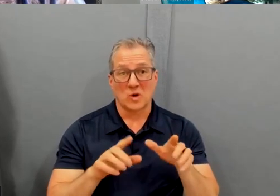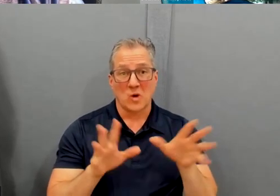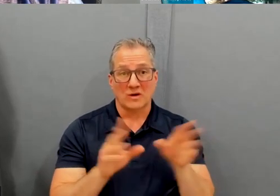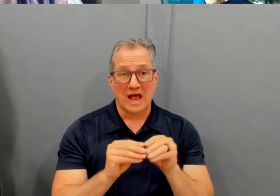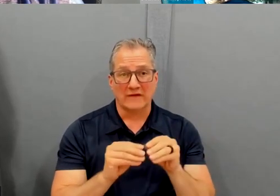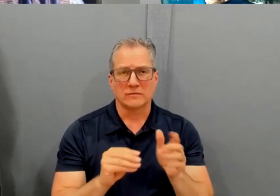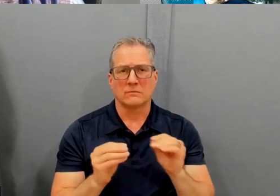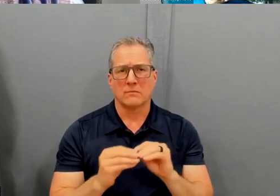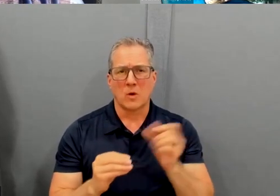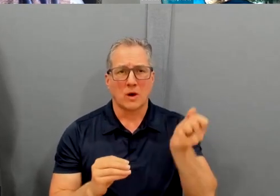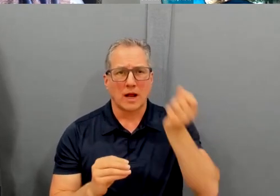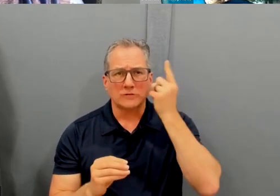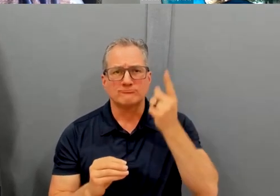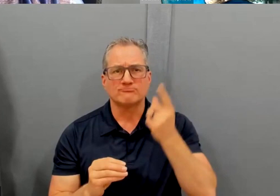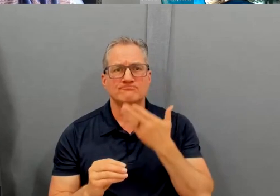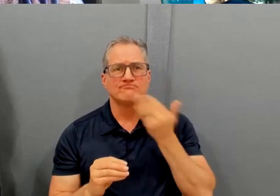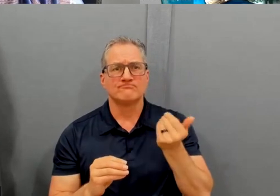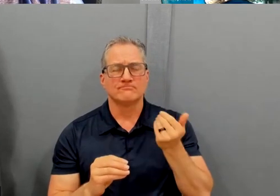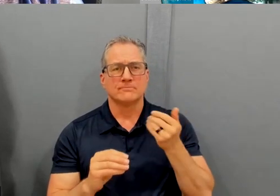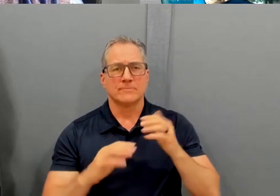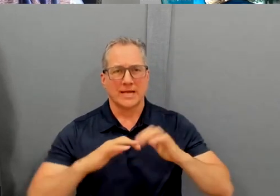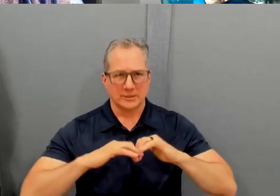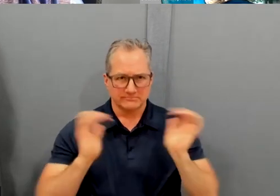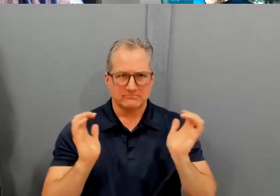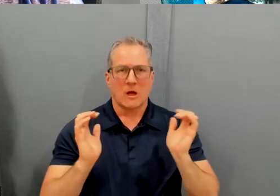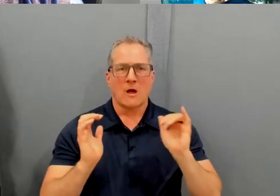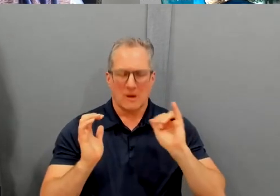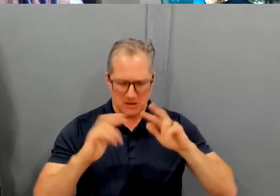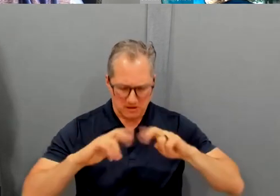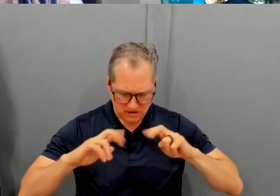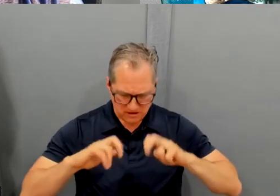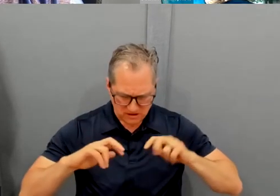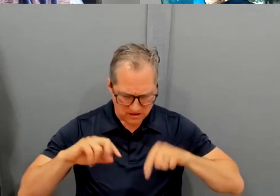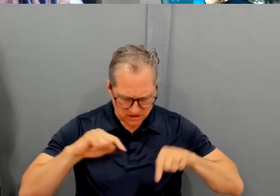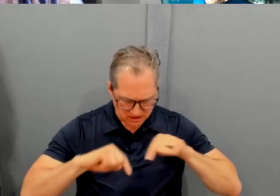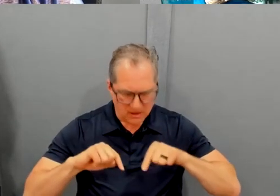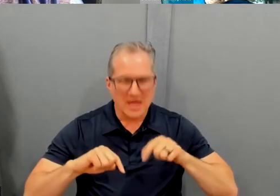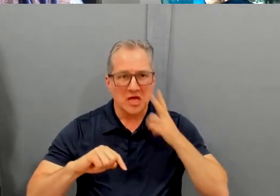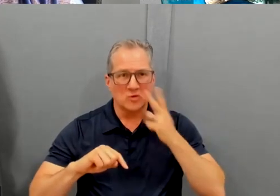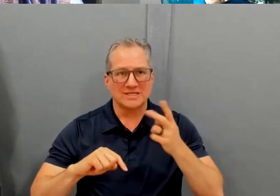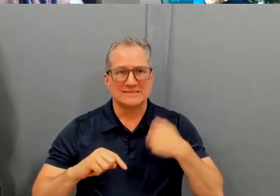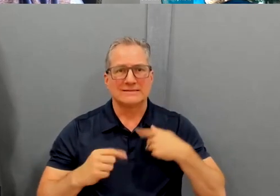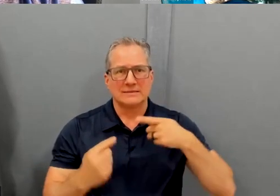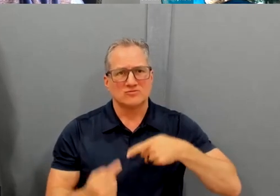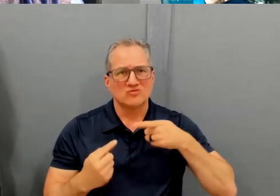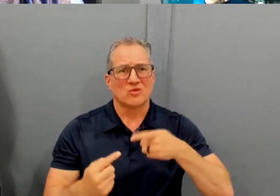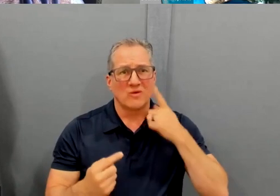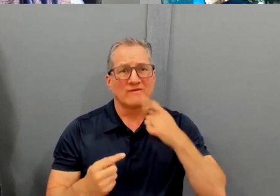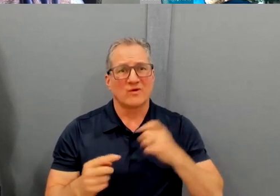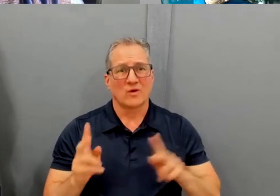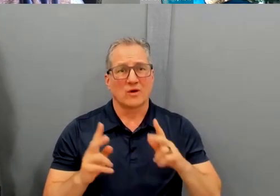and a better insight into the struggle of the Hawaiian people.